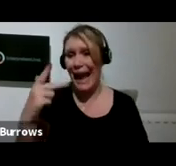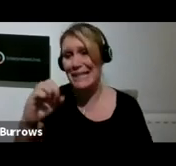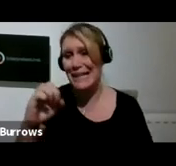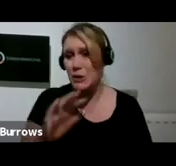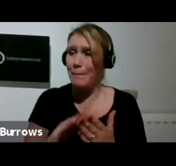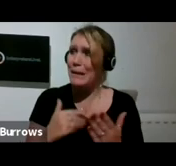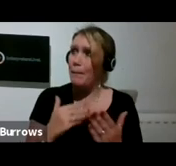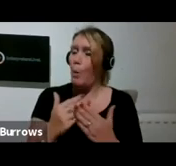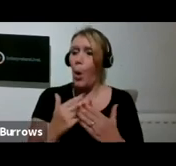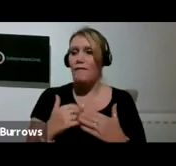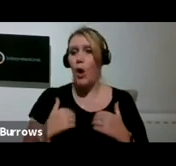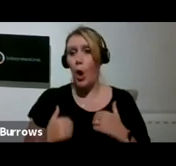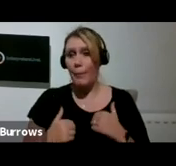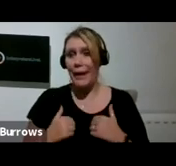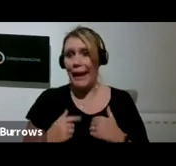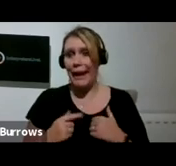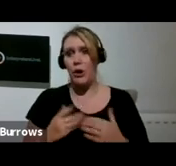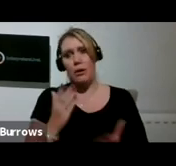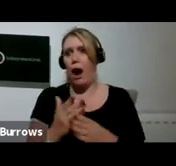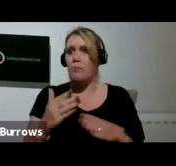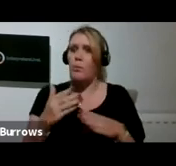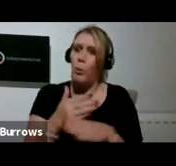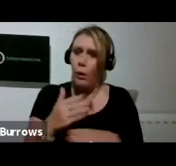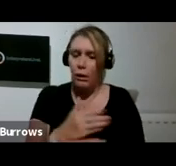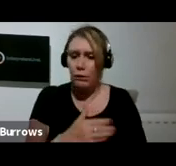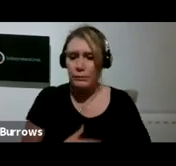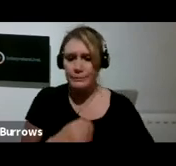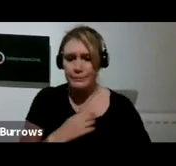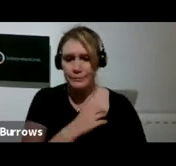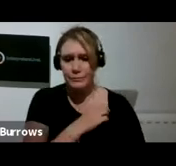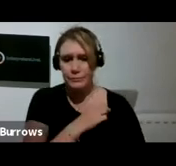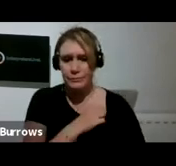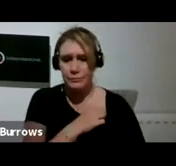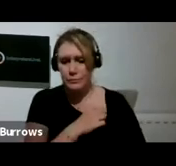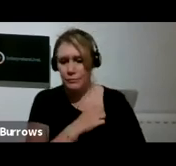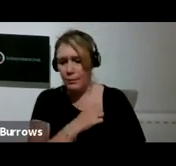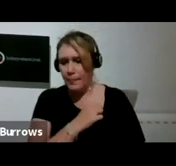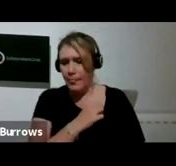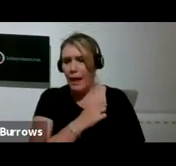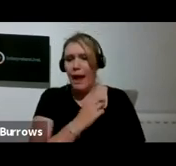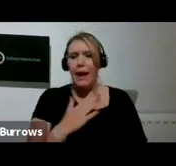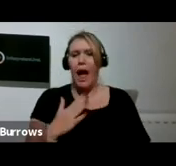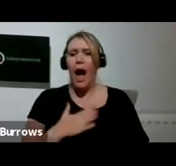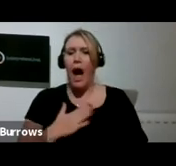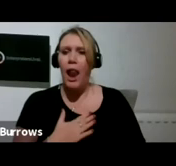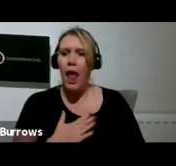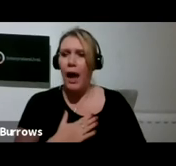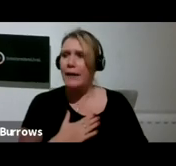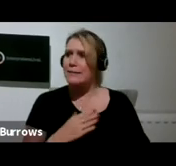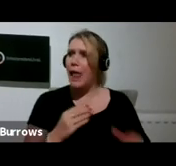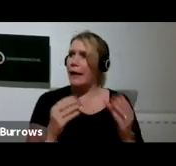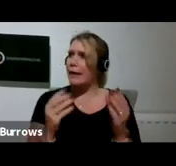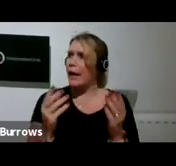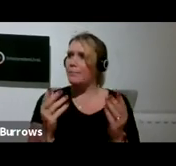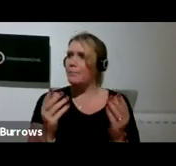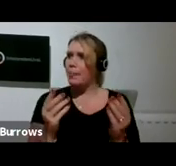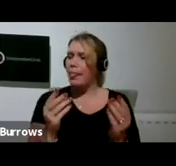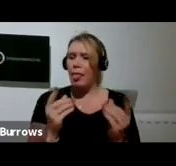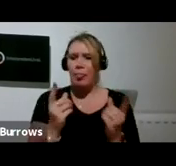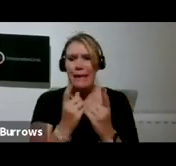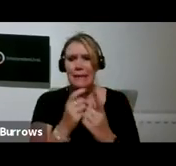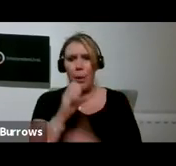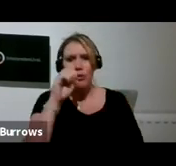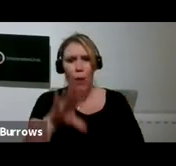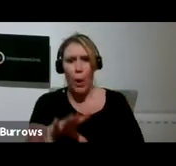And I liked packaging that I was throwing away, and I used that. I didn't make a huge number of